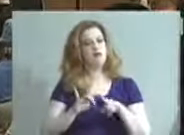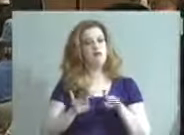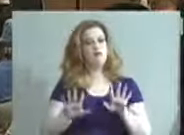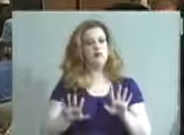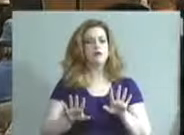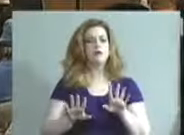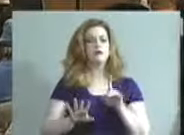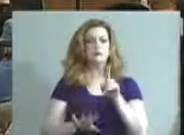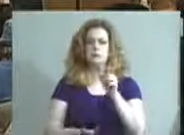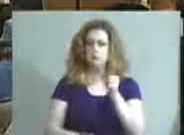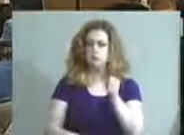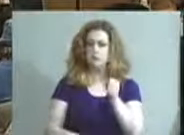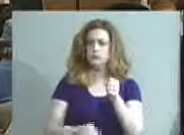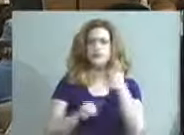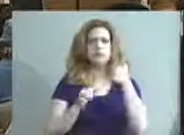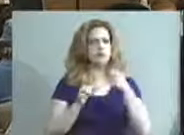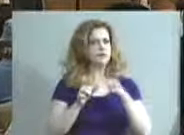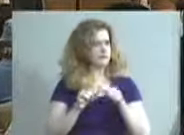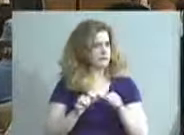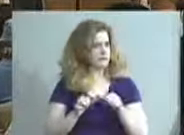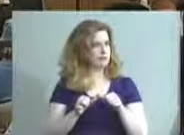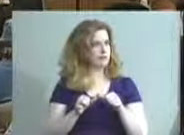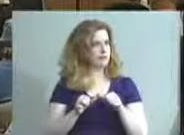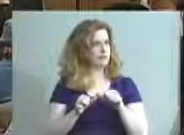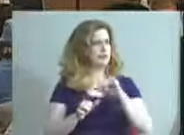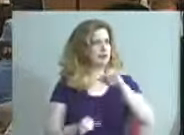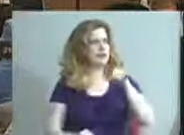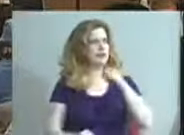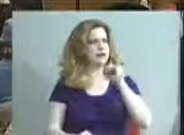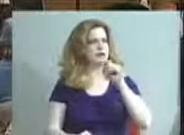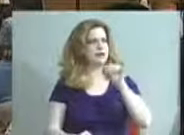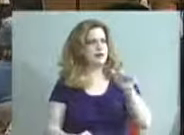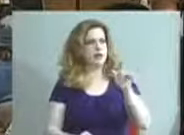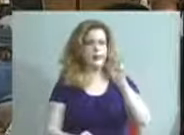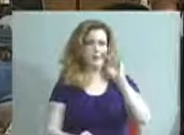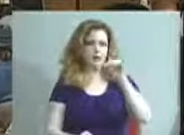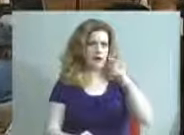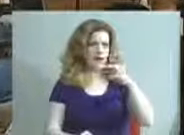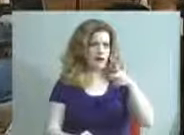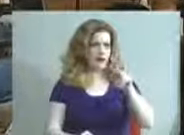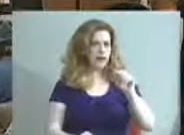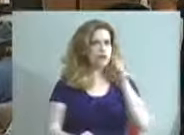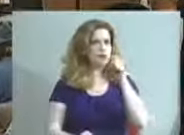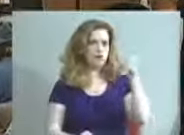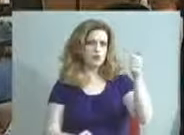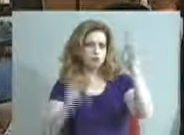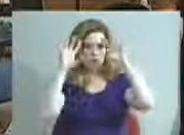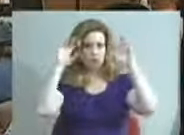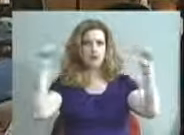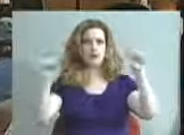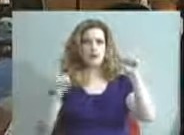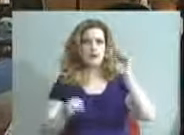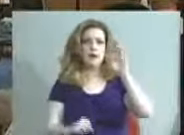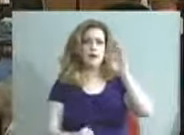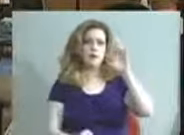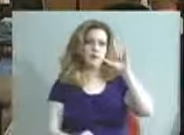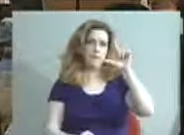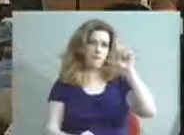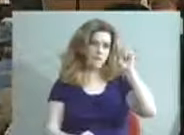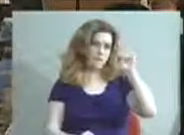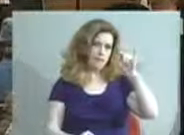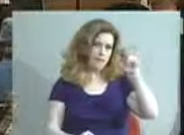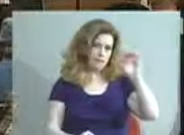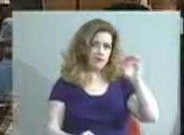remember Jay McGowan the president of Bellarmine University and ask that we